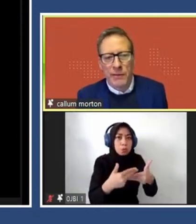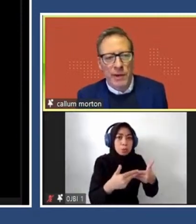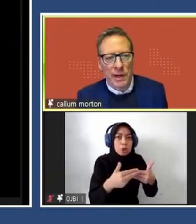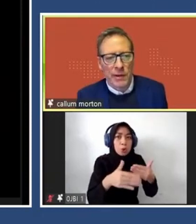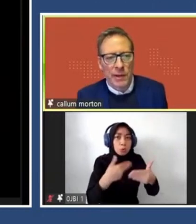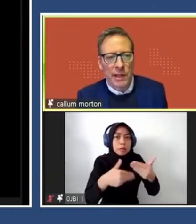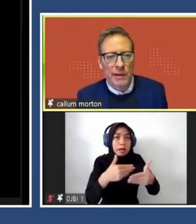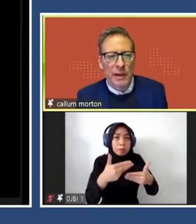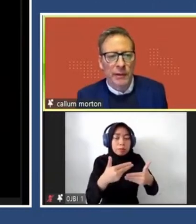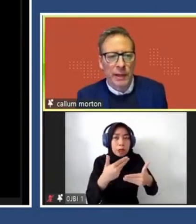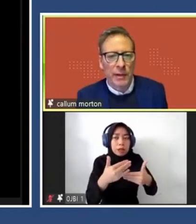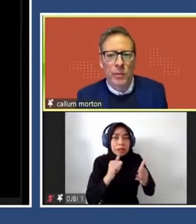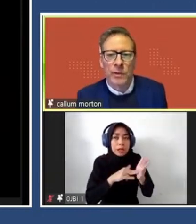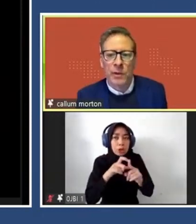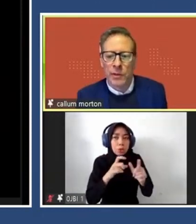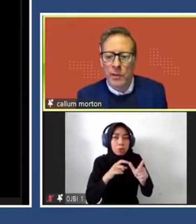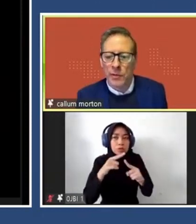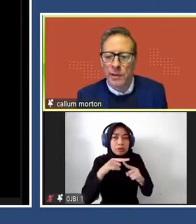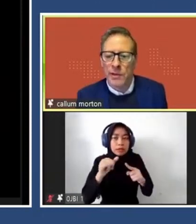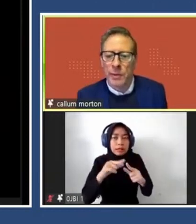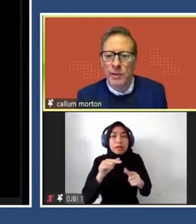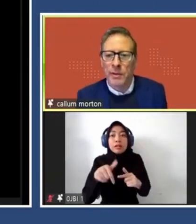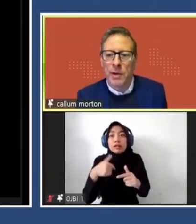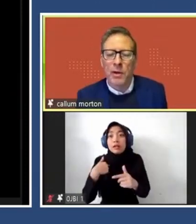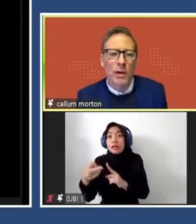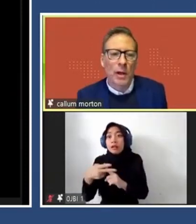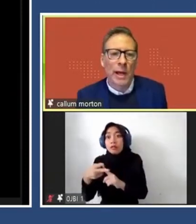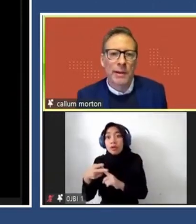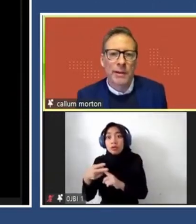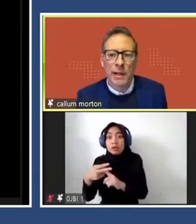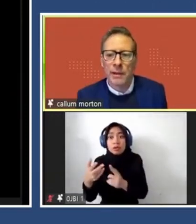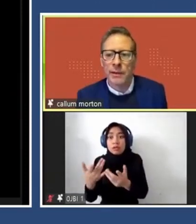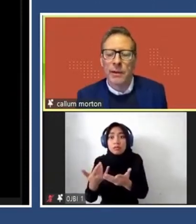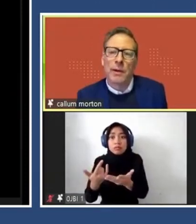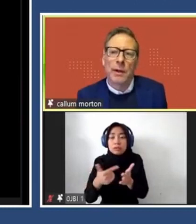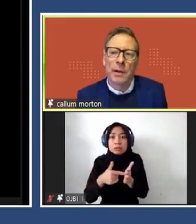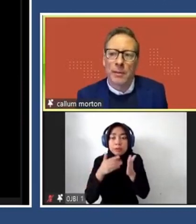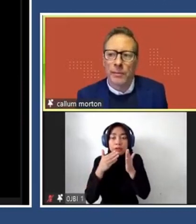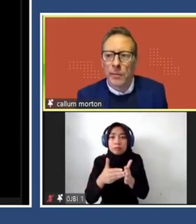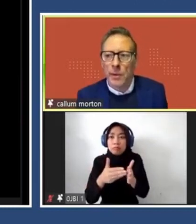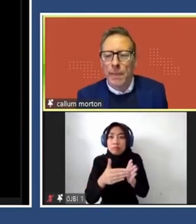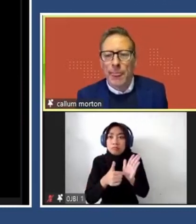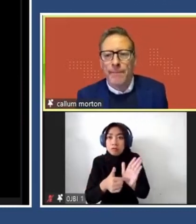And so that sits very nicely in the faculty when you've got those three disciplines co-located and